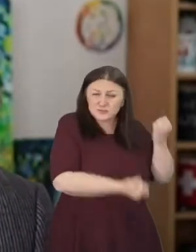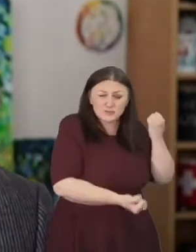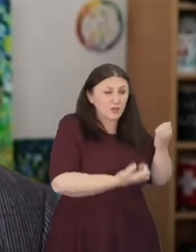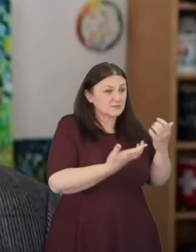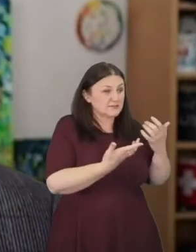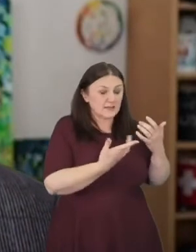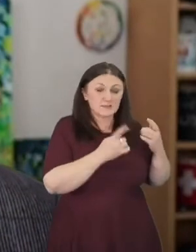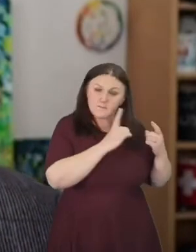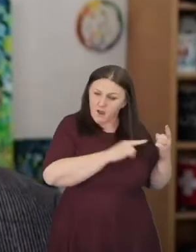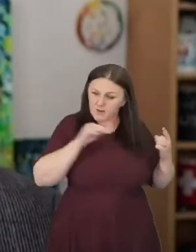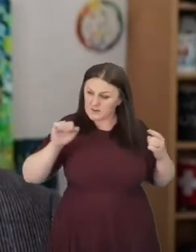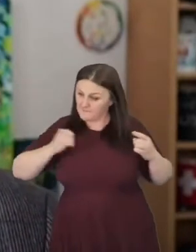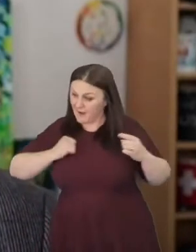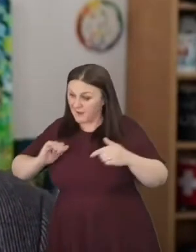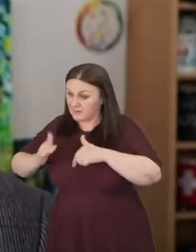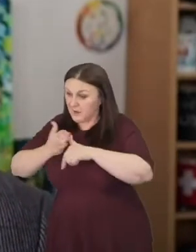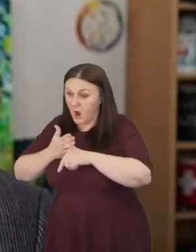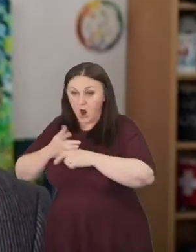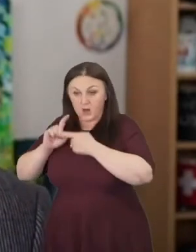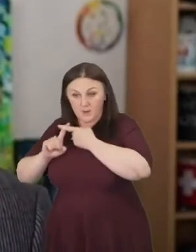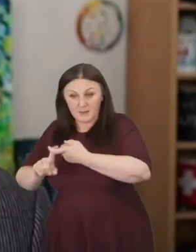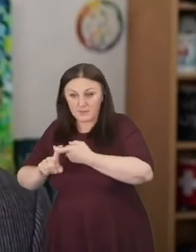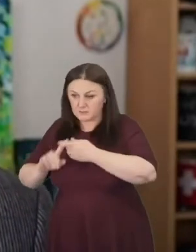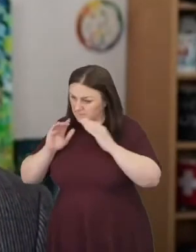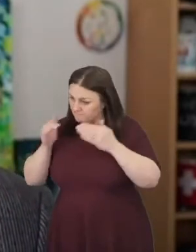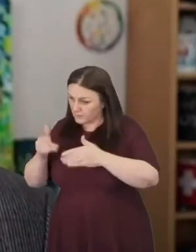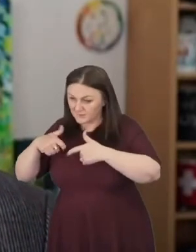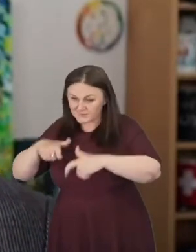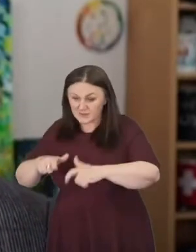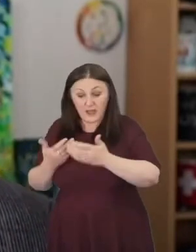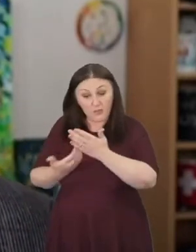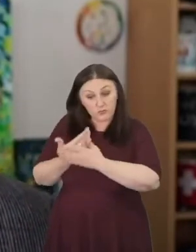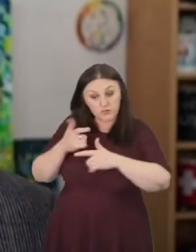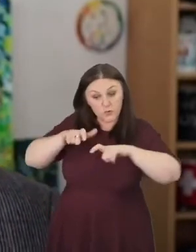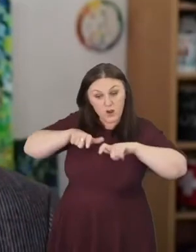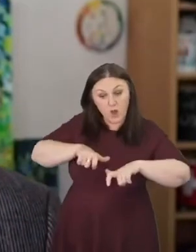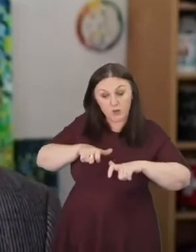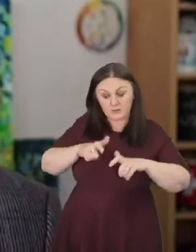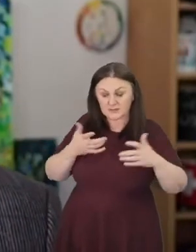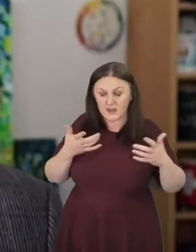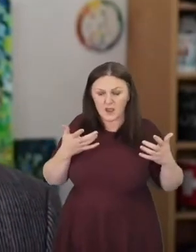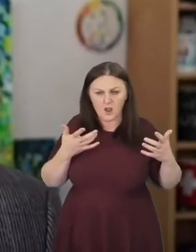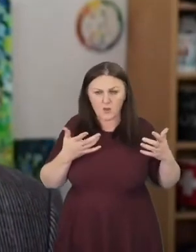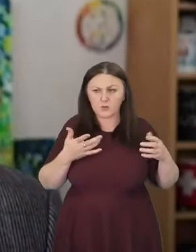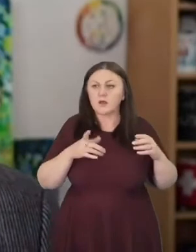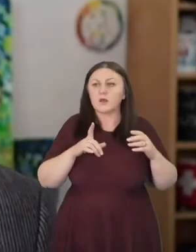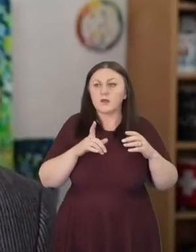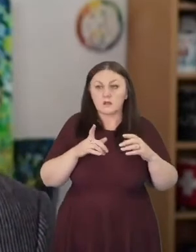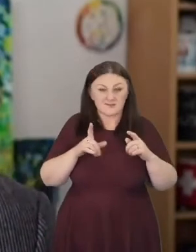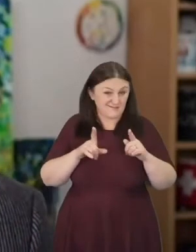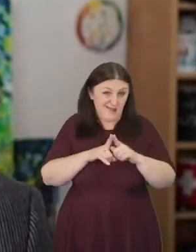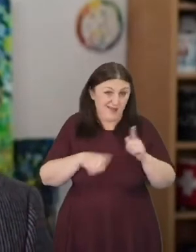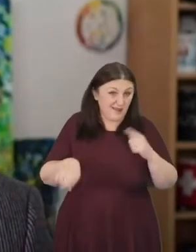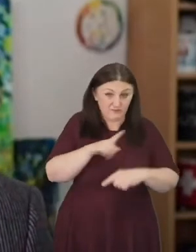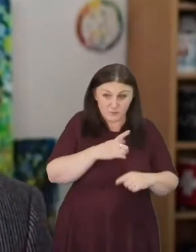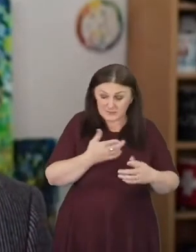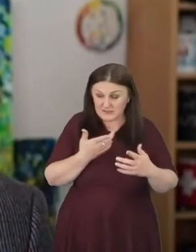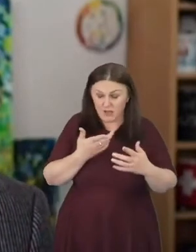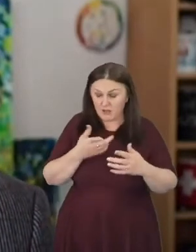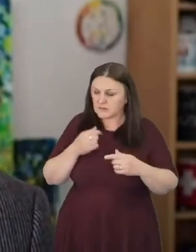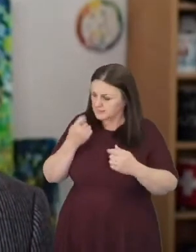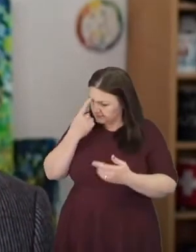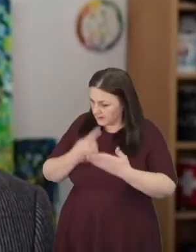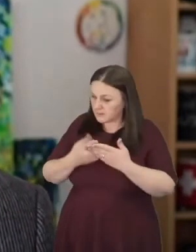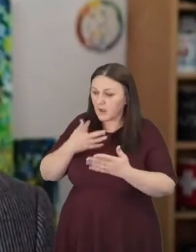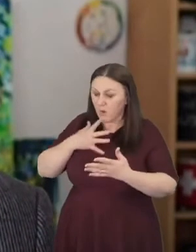was locked down decided that what we needed to do was as everybody else did get the training that we provided